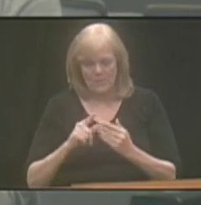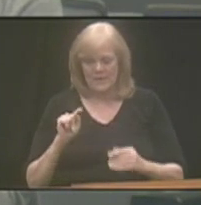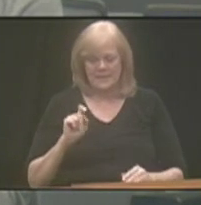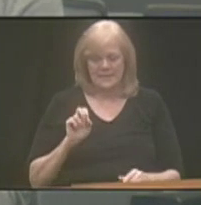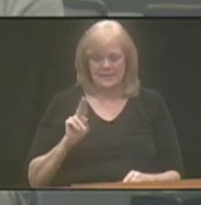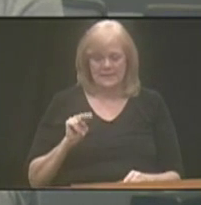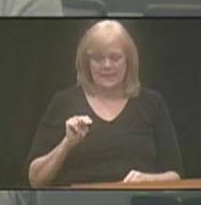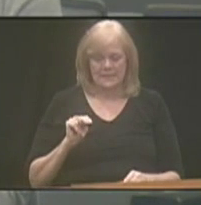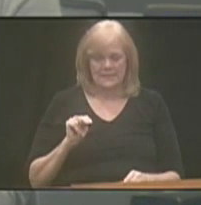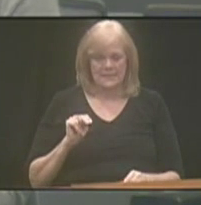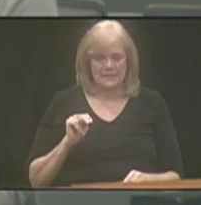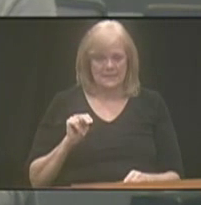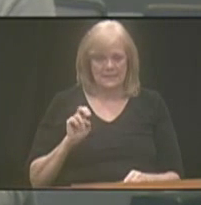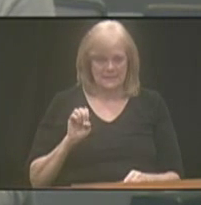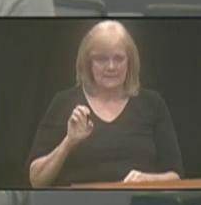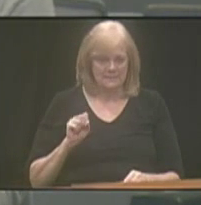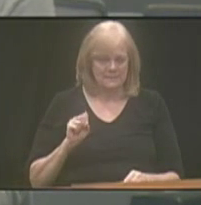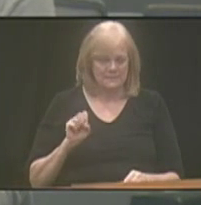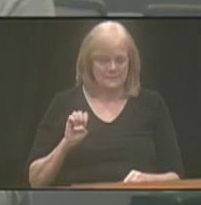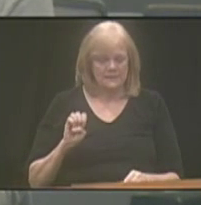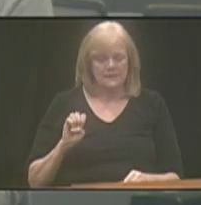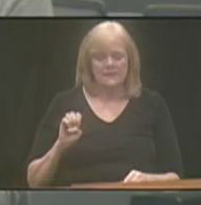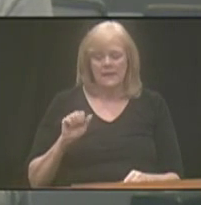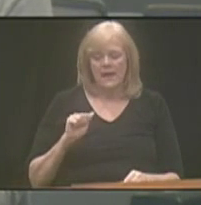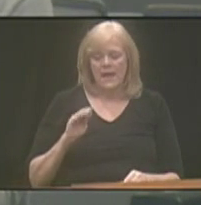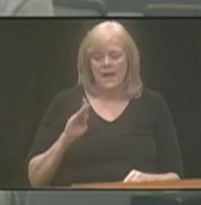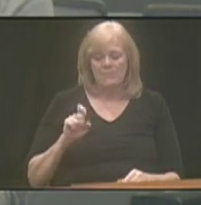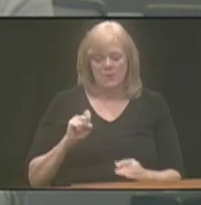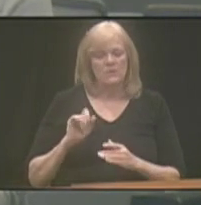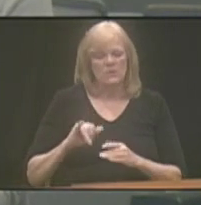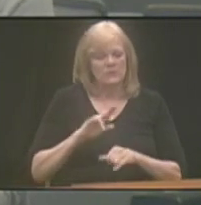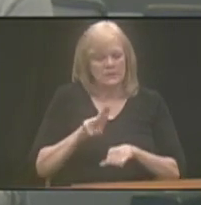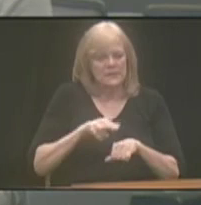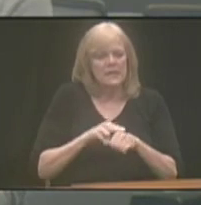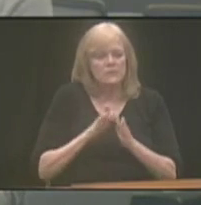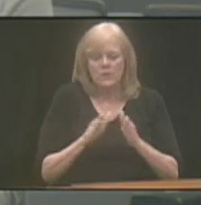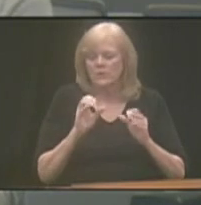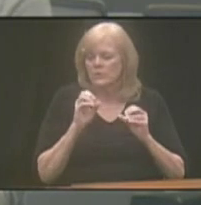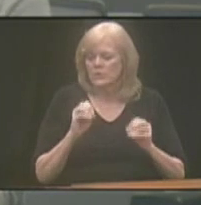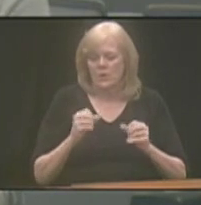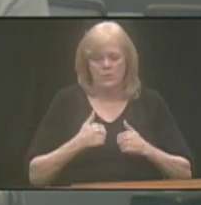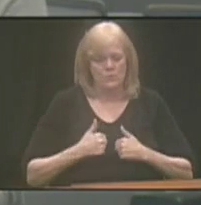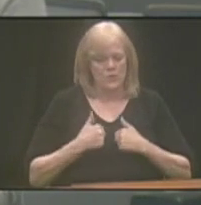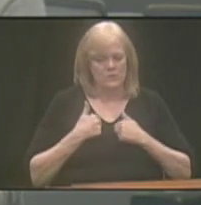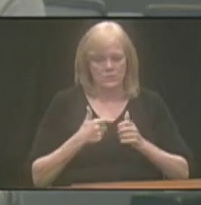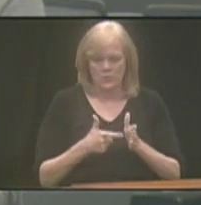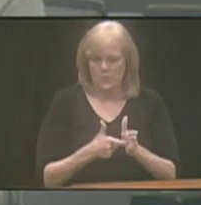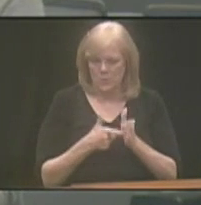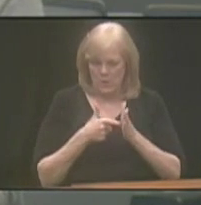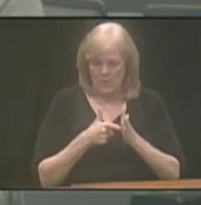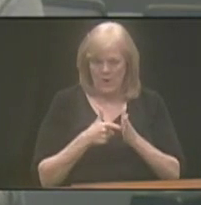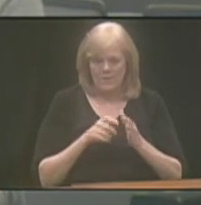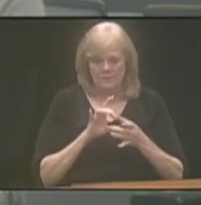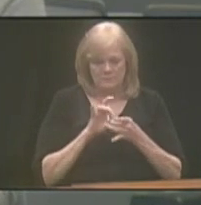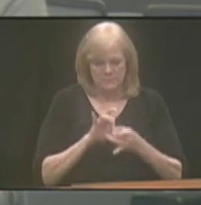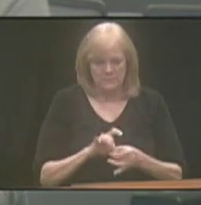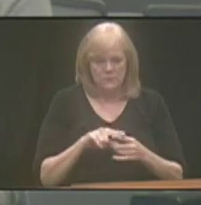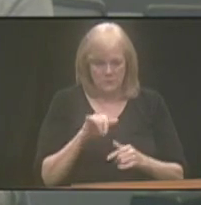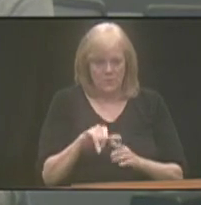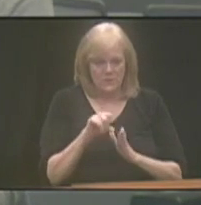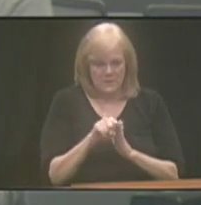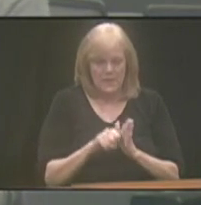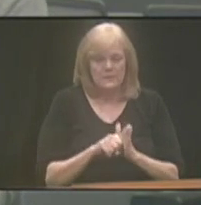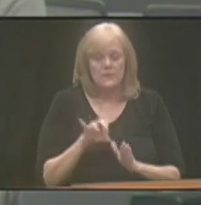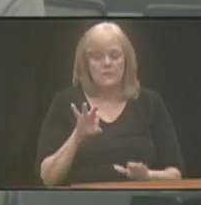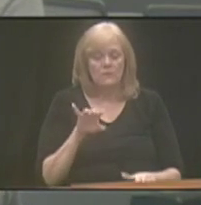Tennessee's ABLE program. Those three are nationwide programs, which means no residency requirement tied to those states.